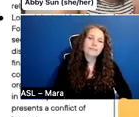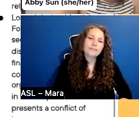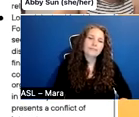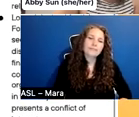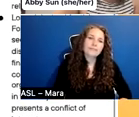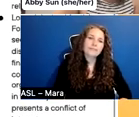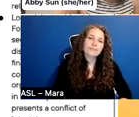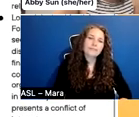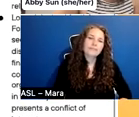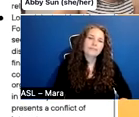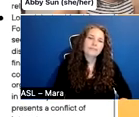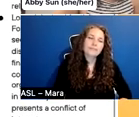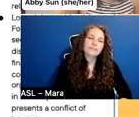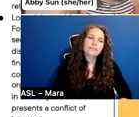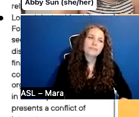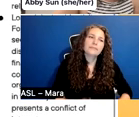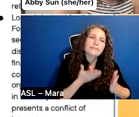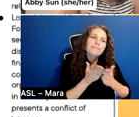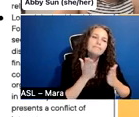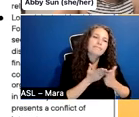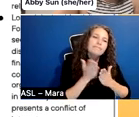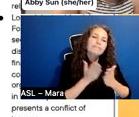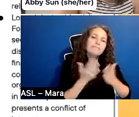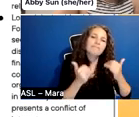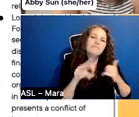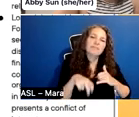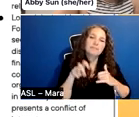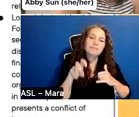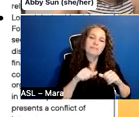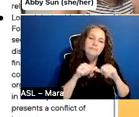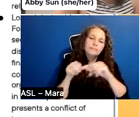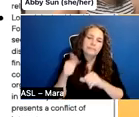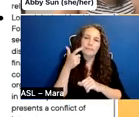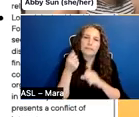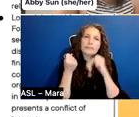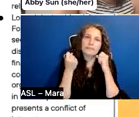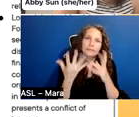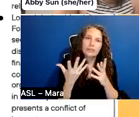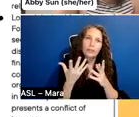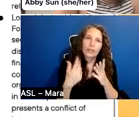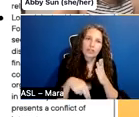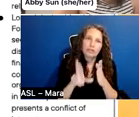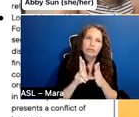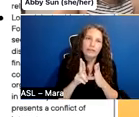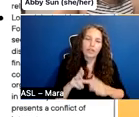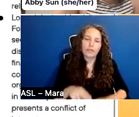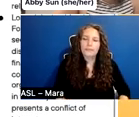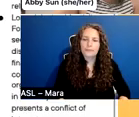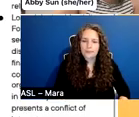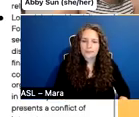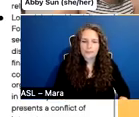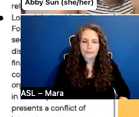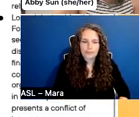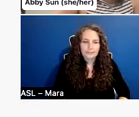So let's see, I'm going to move on for now because we've got a lot more to go through and I've spent, I've